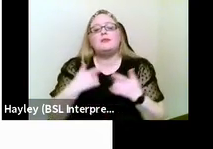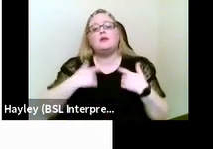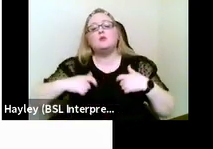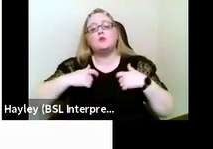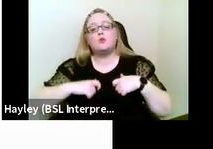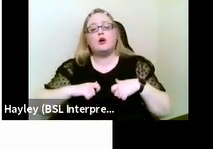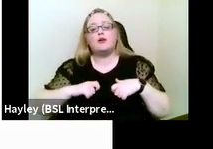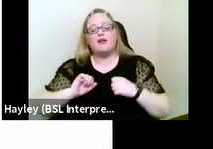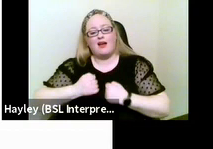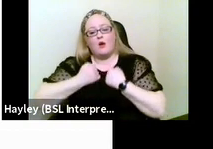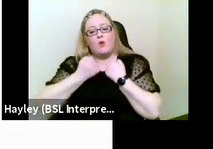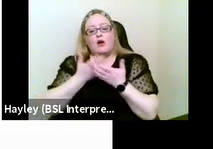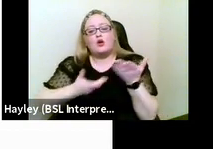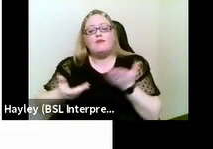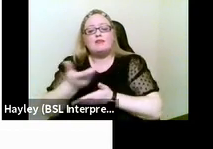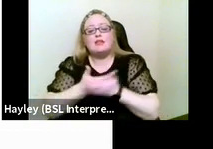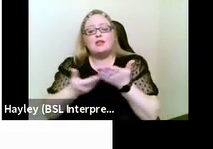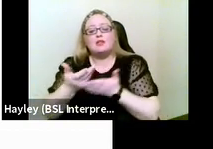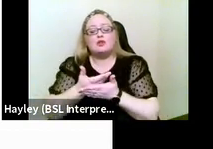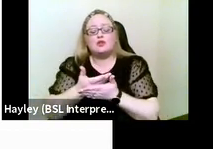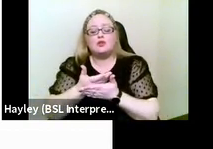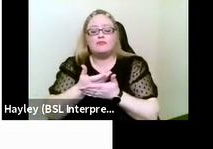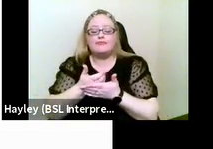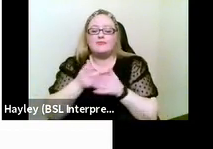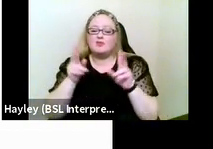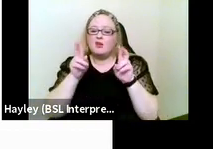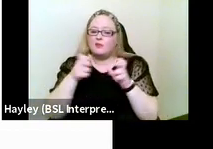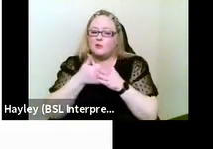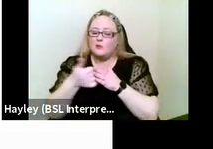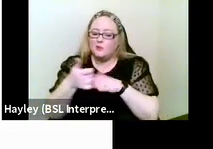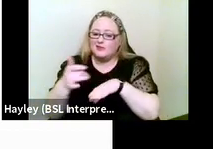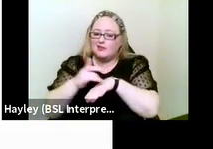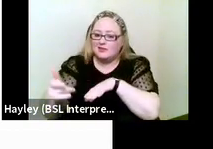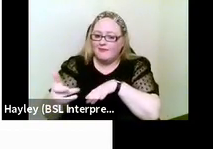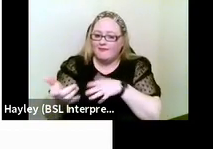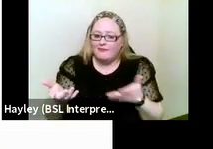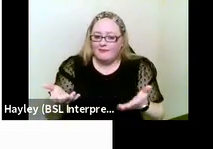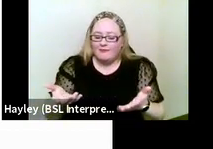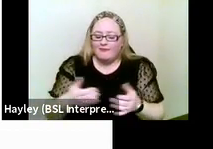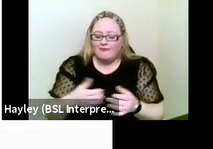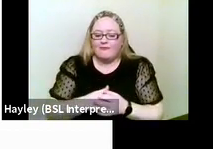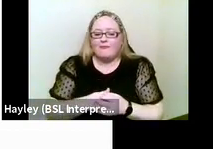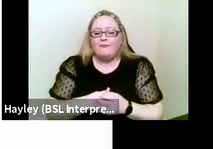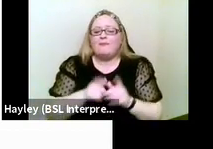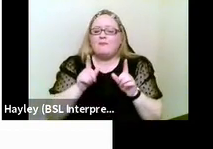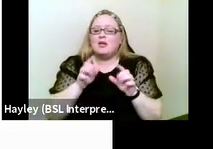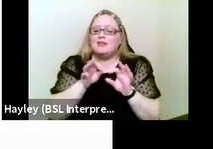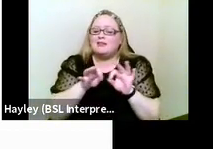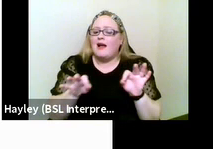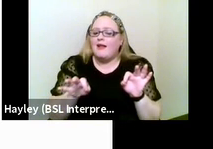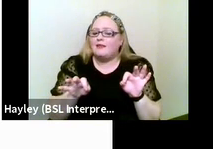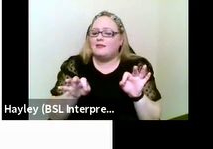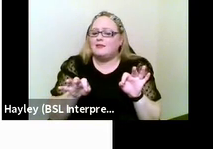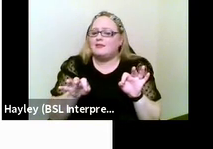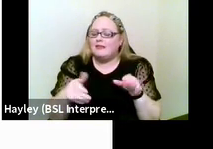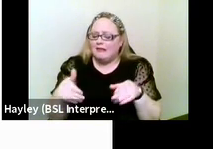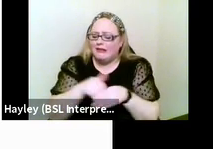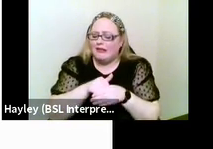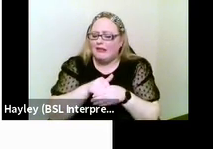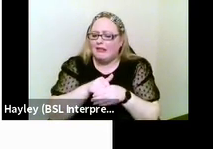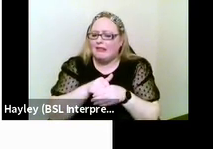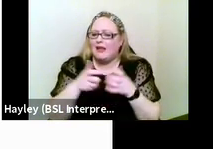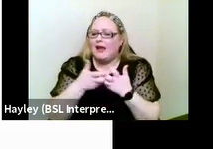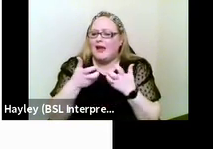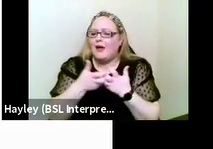conversations are often about very sensitive topics. But how does the role of silence work when I'm with the